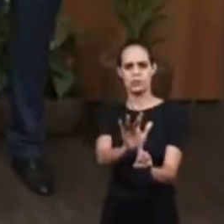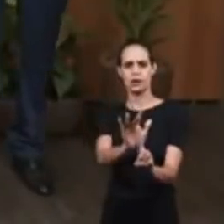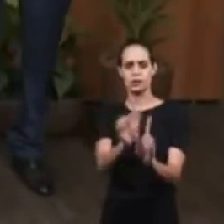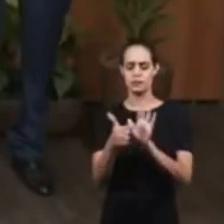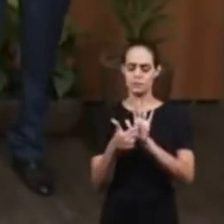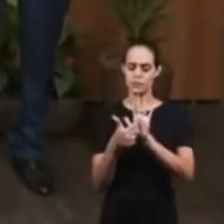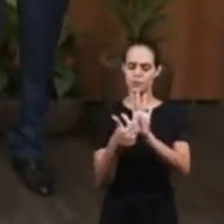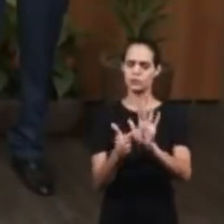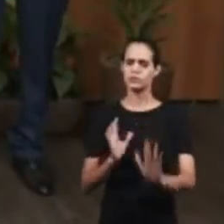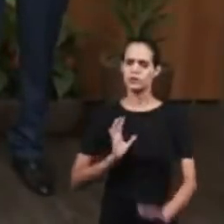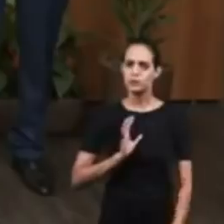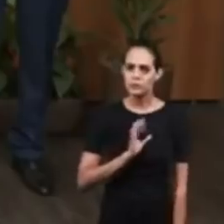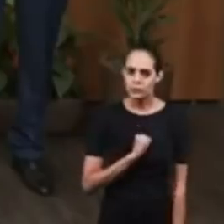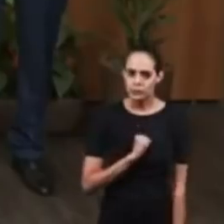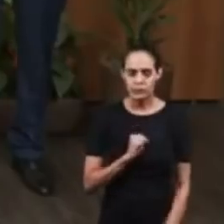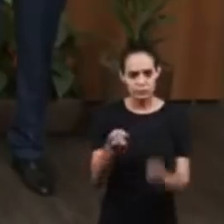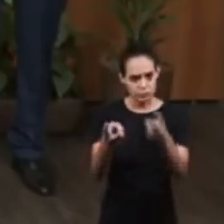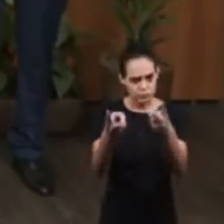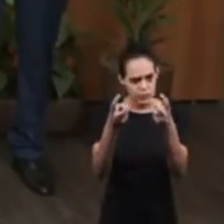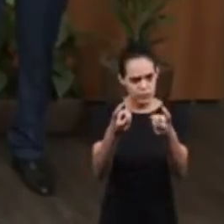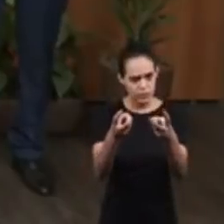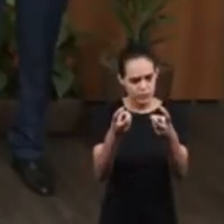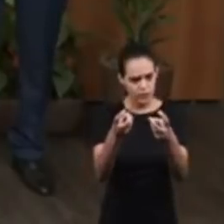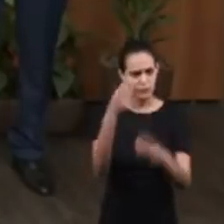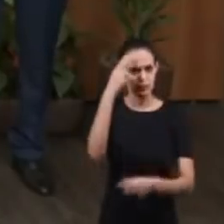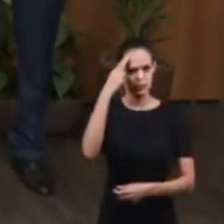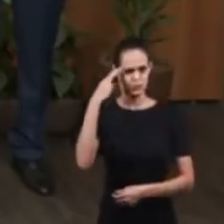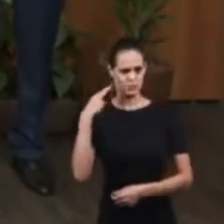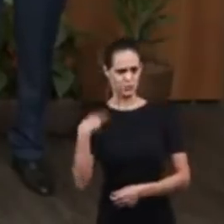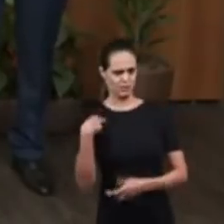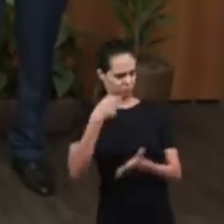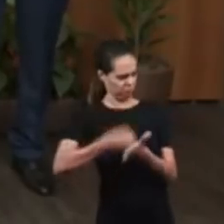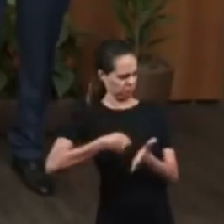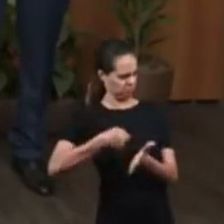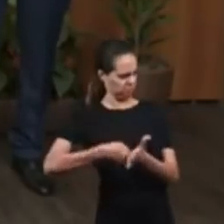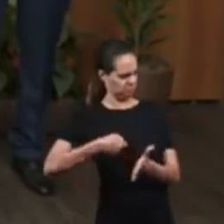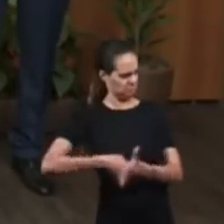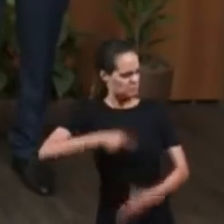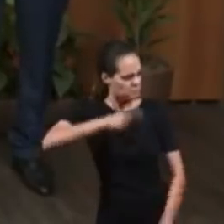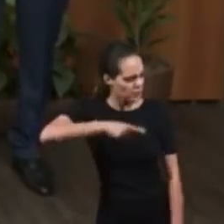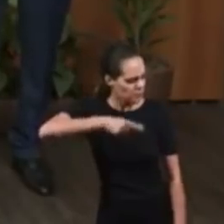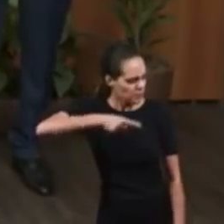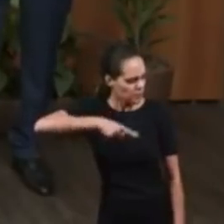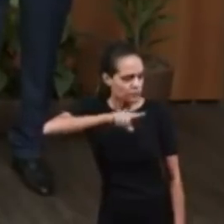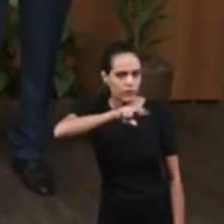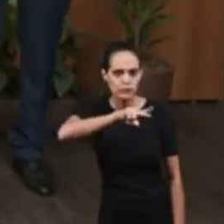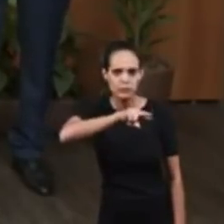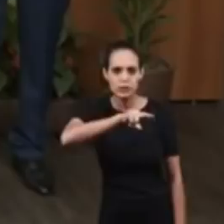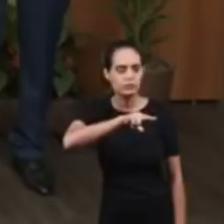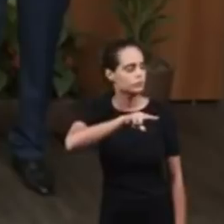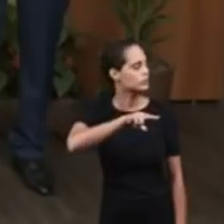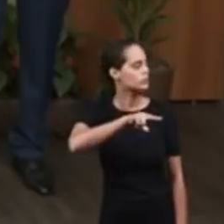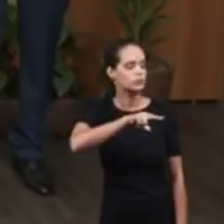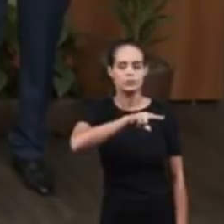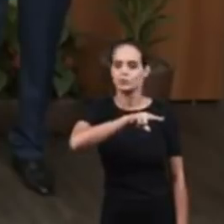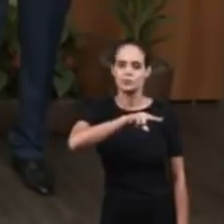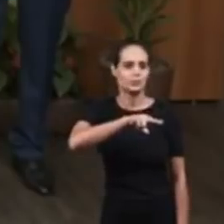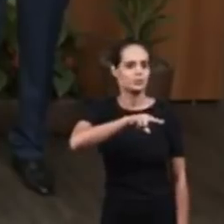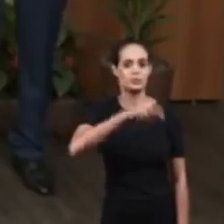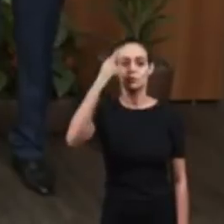He manifests himself with his love. Know that Joseph did not ask anything from his brothers.